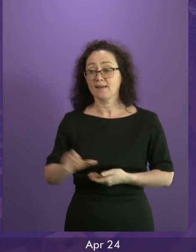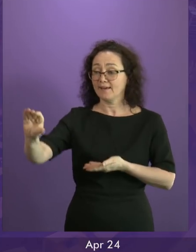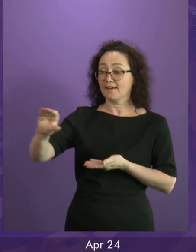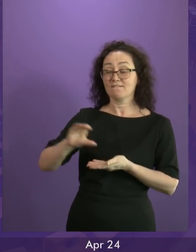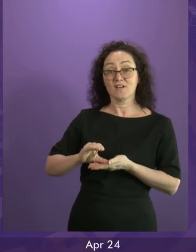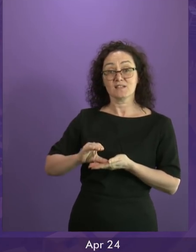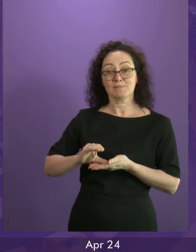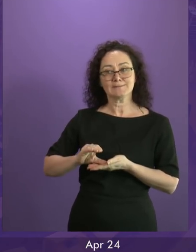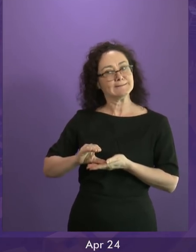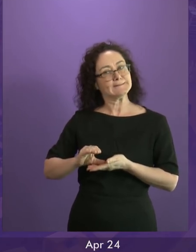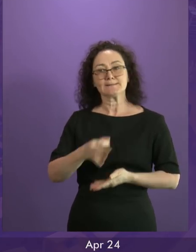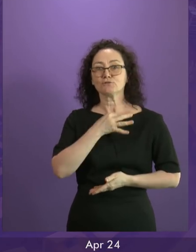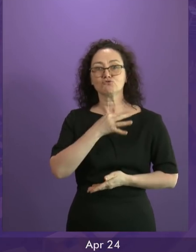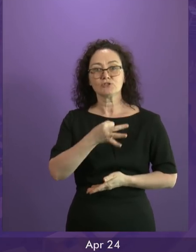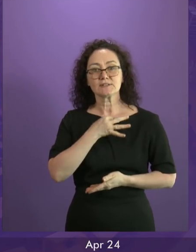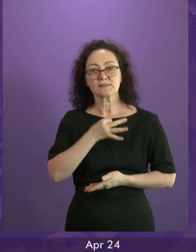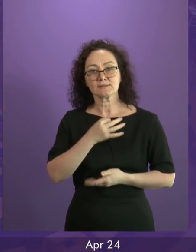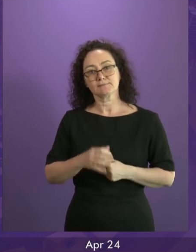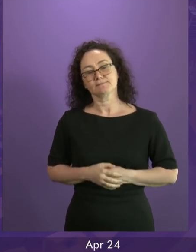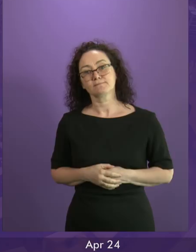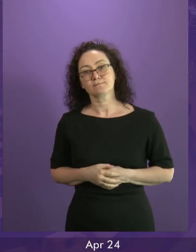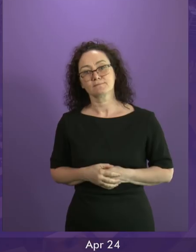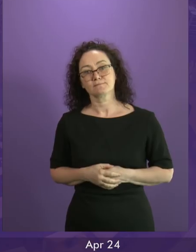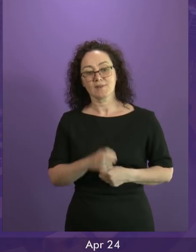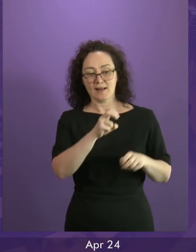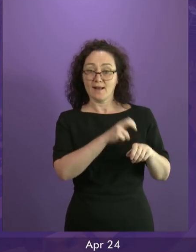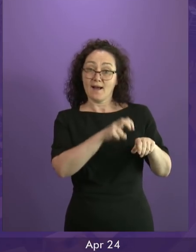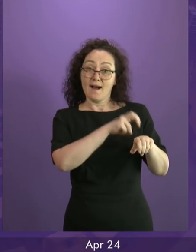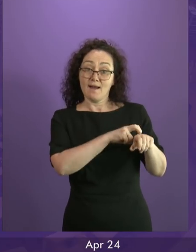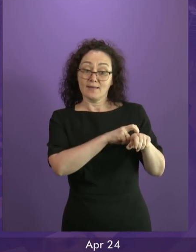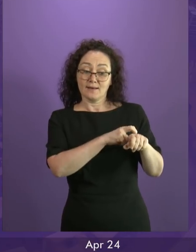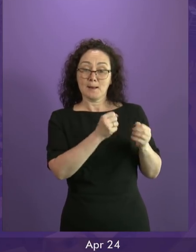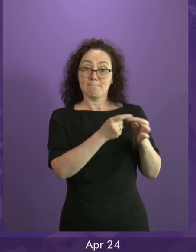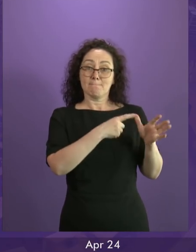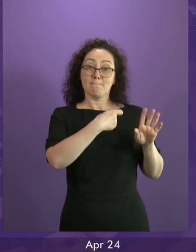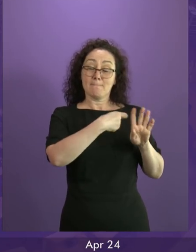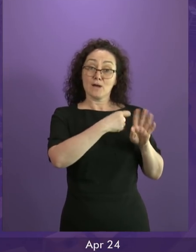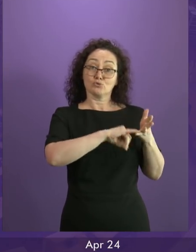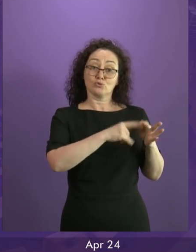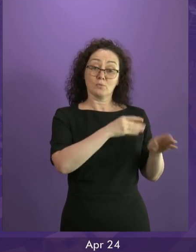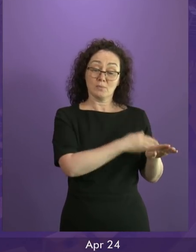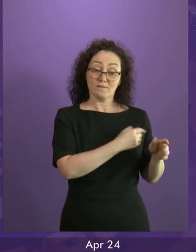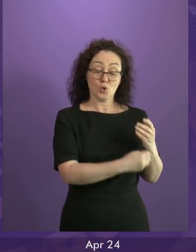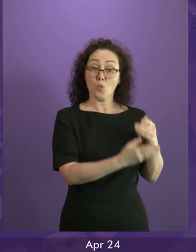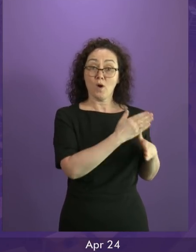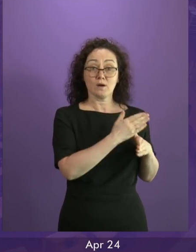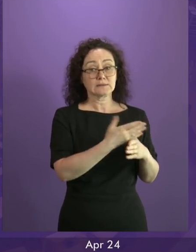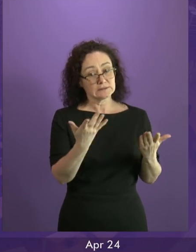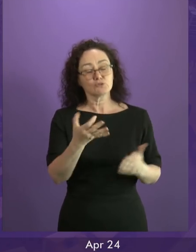Ireland backstop takes effect. The result will be fewer jobs and an economy that is smaller than it should be.